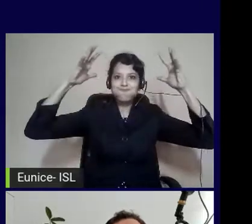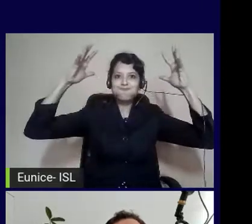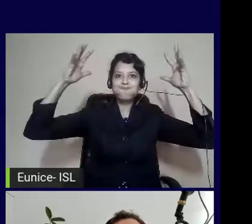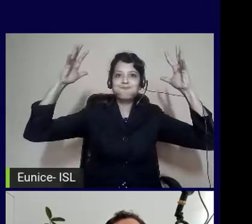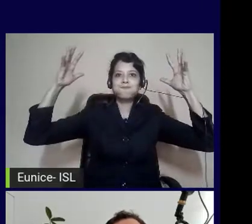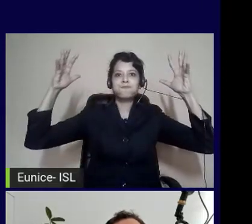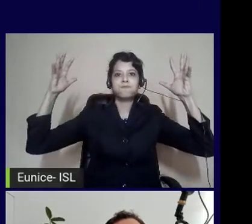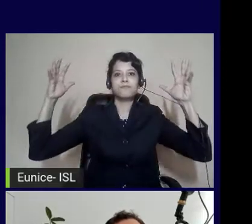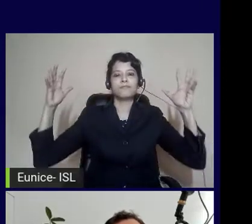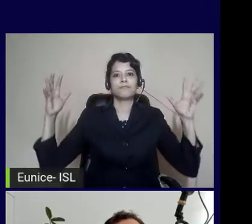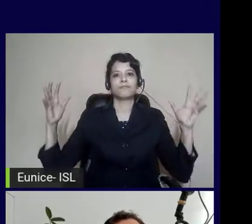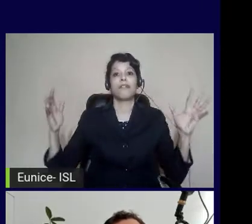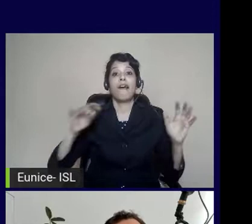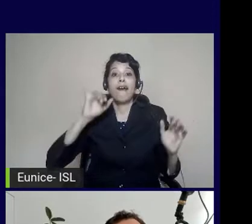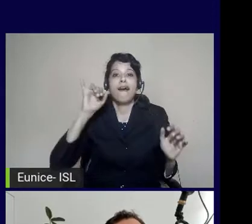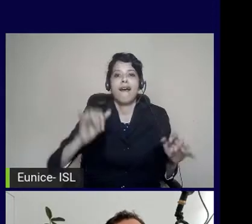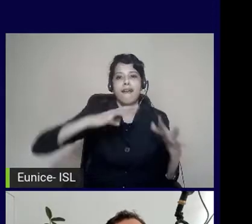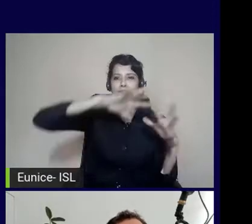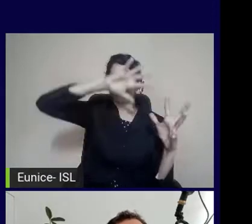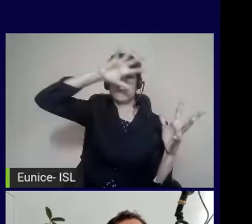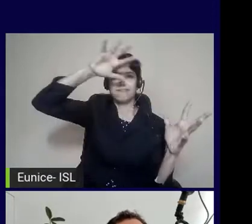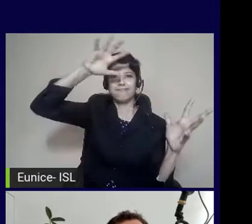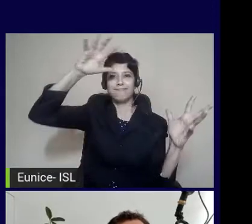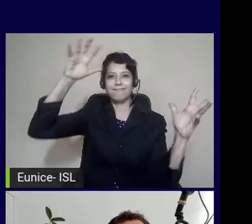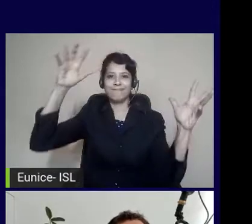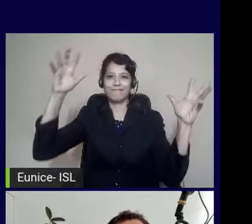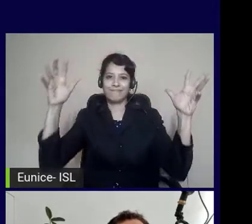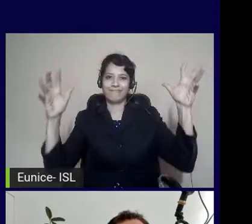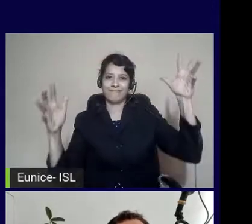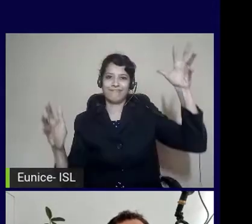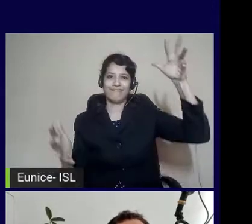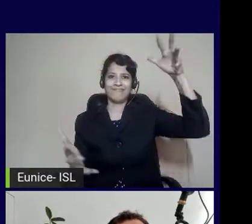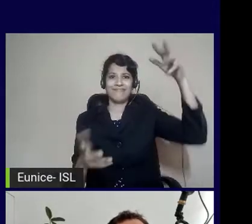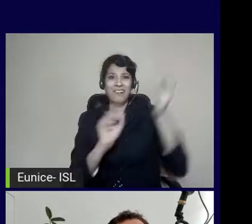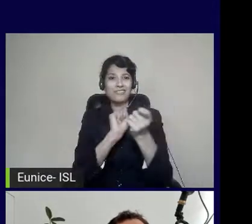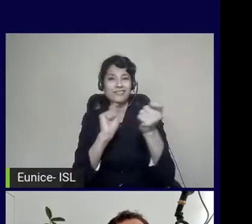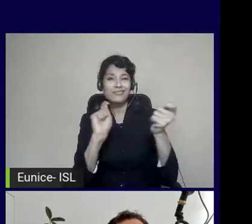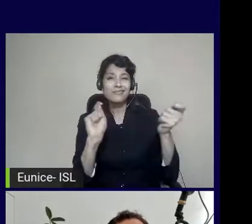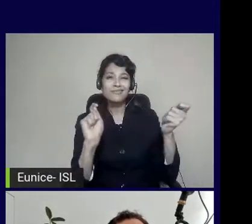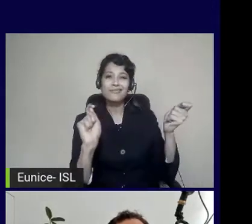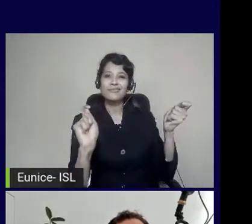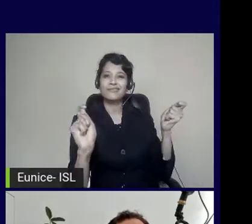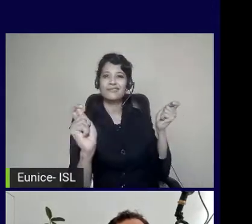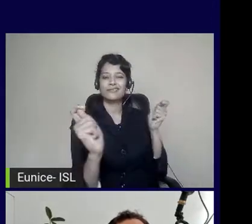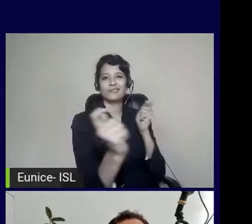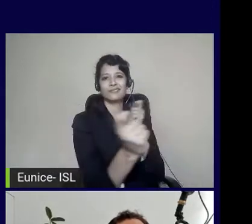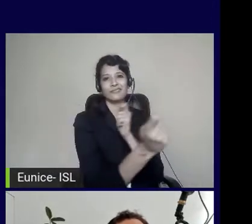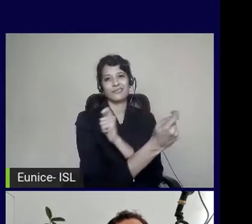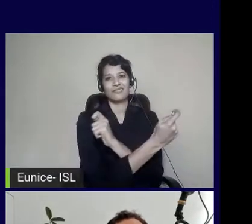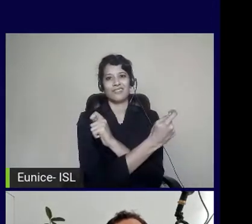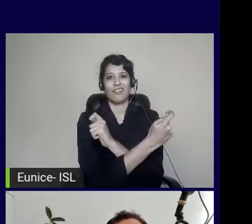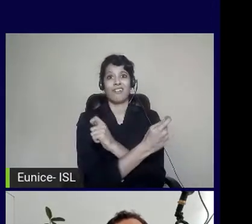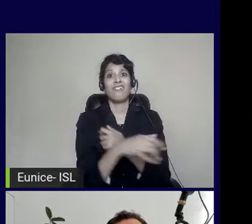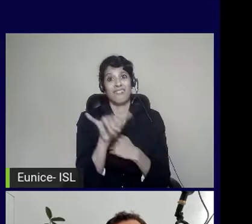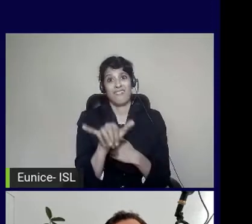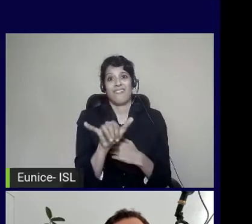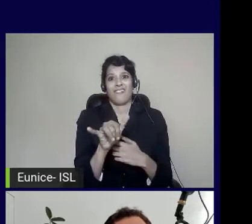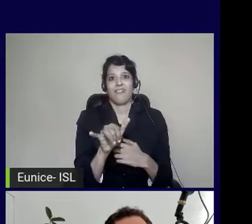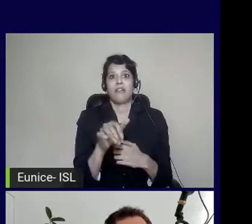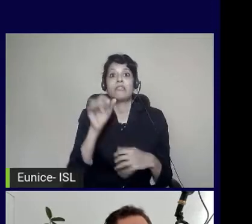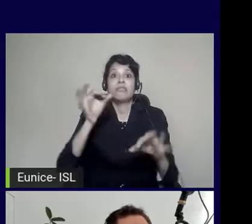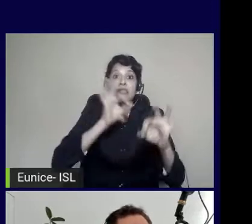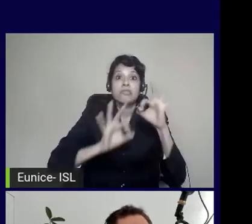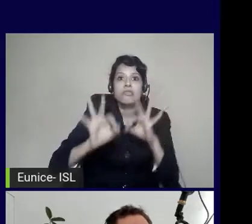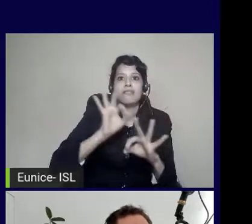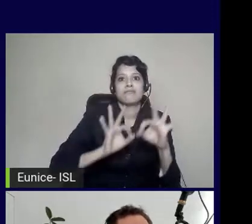actually expands every second from every dot of matter, quantum mechanics. So theoretically, you're at the